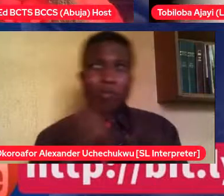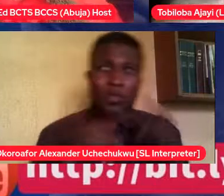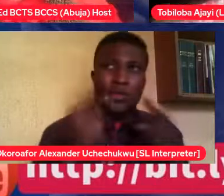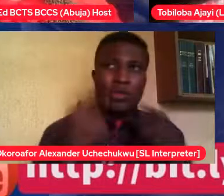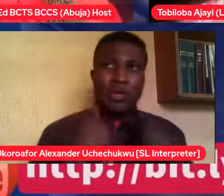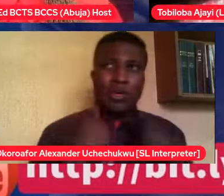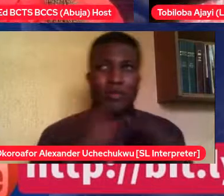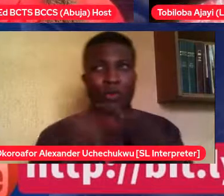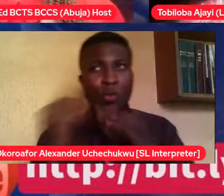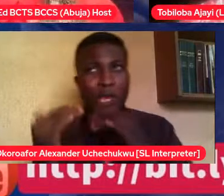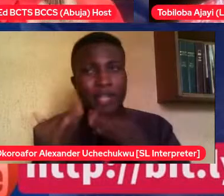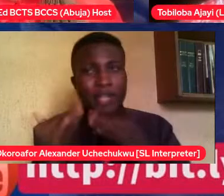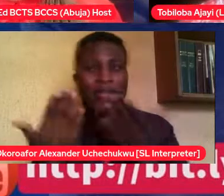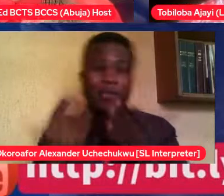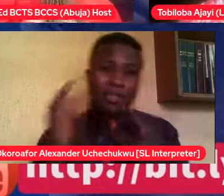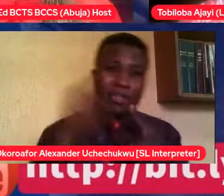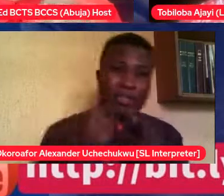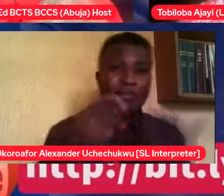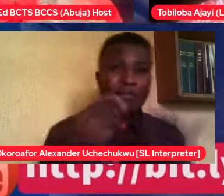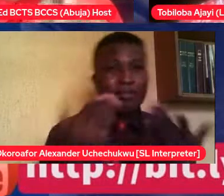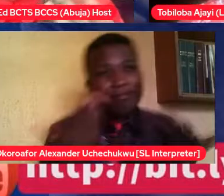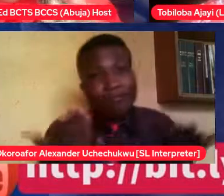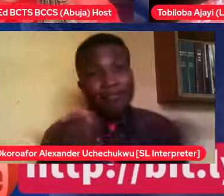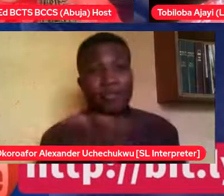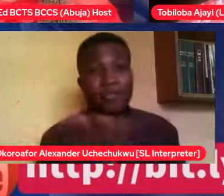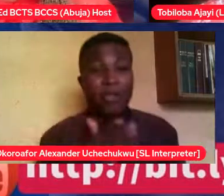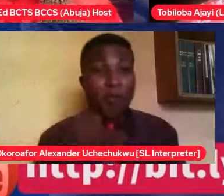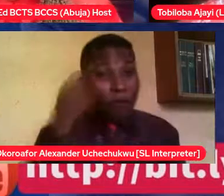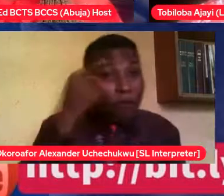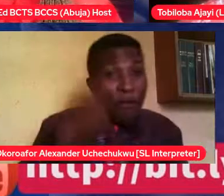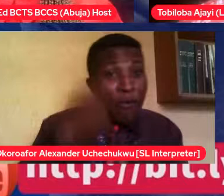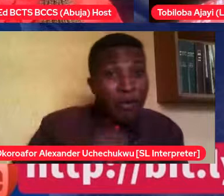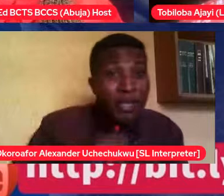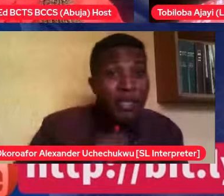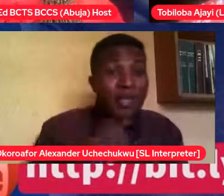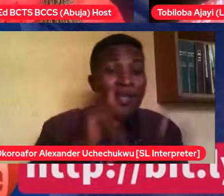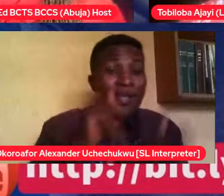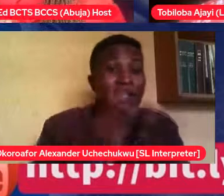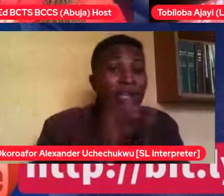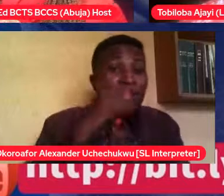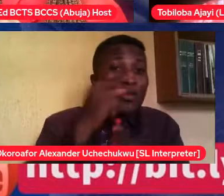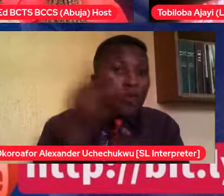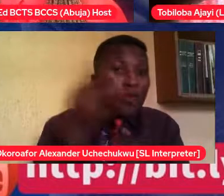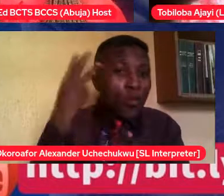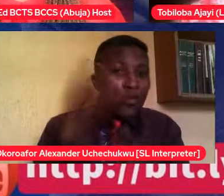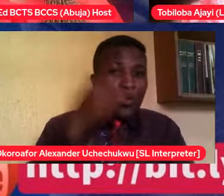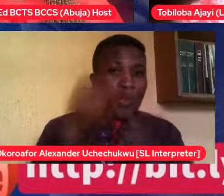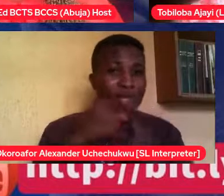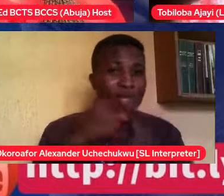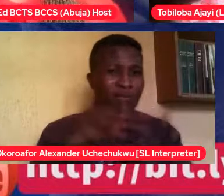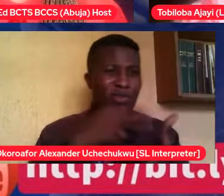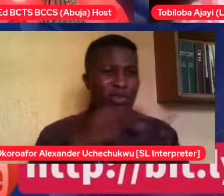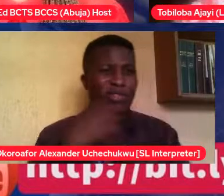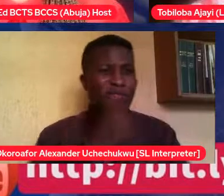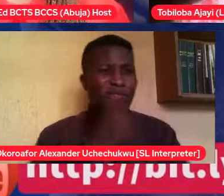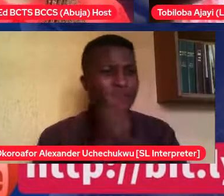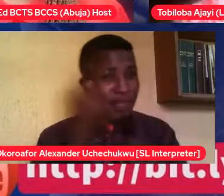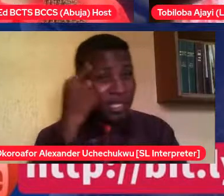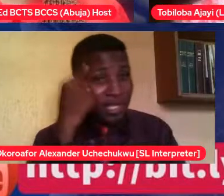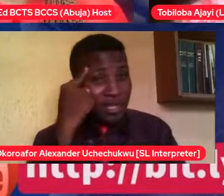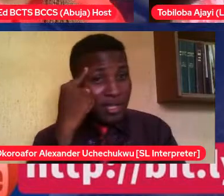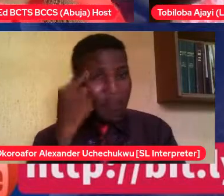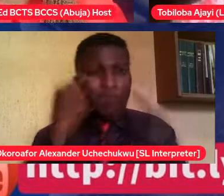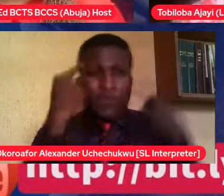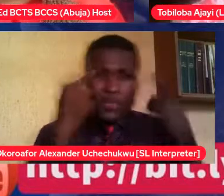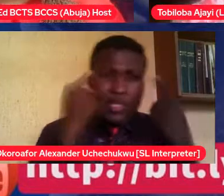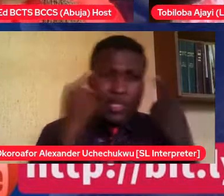of that. For me, those were when songs were songs, I mean, it made sense. You were looking at, okay, what does it mean to have a child? What does it mean to care for which, am